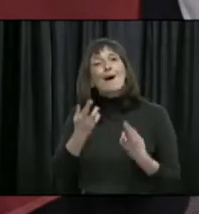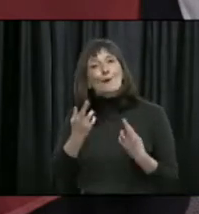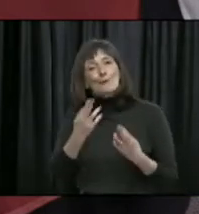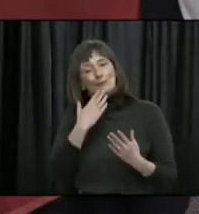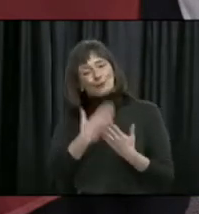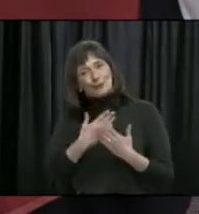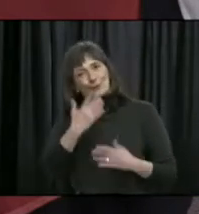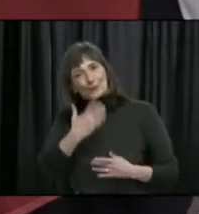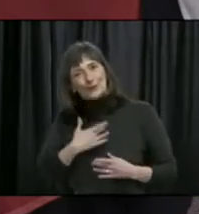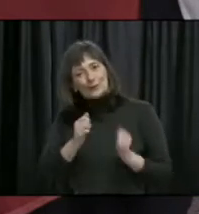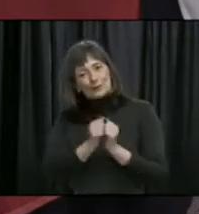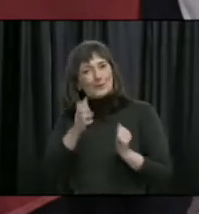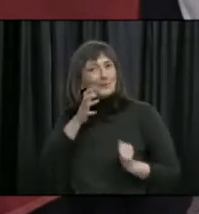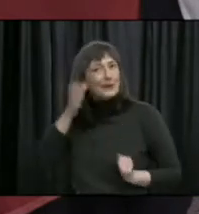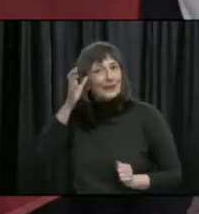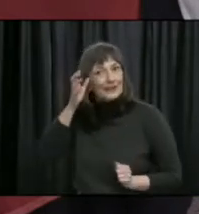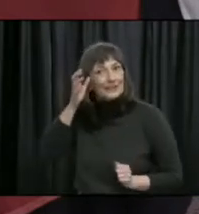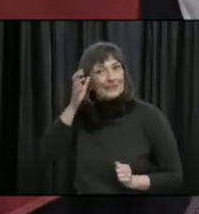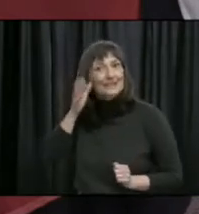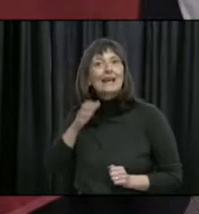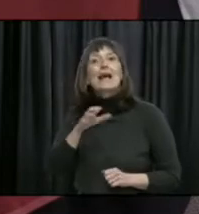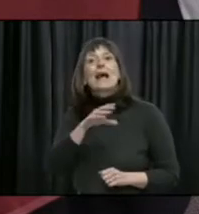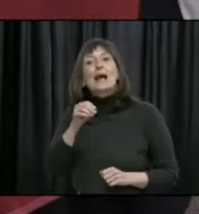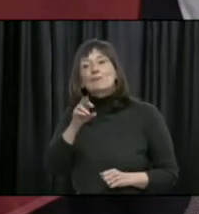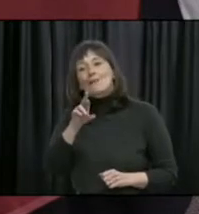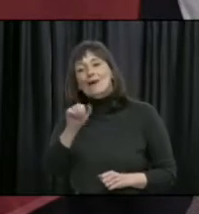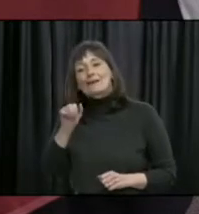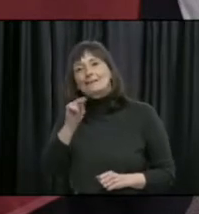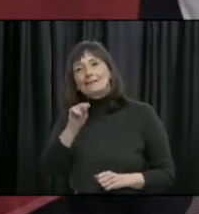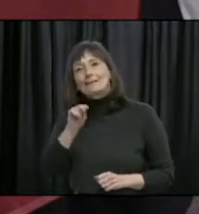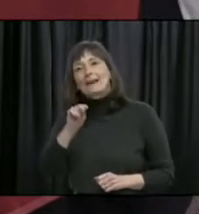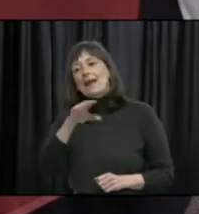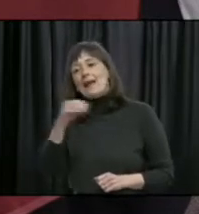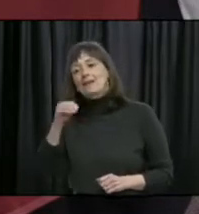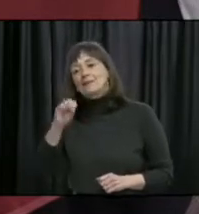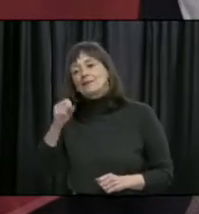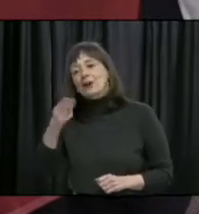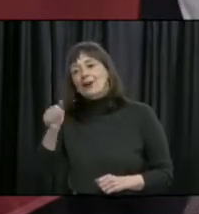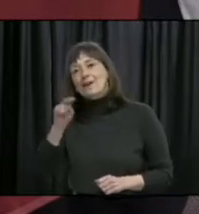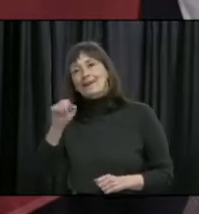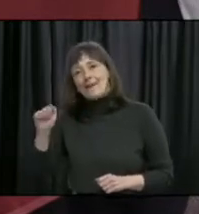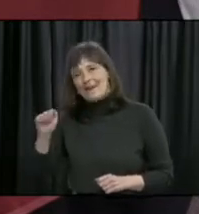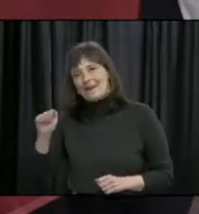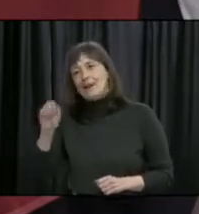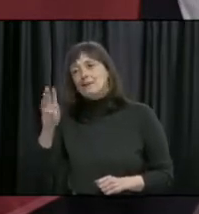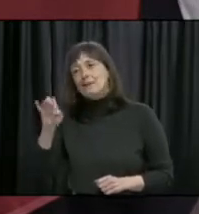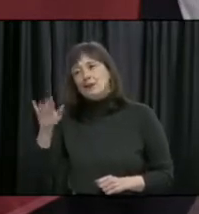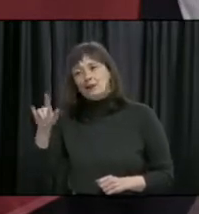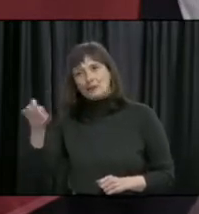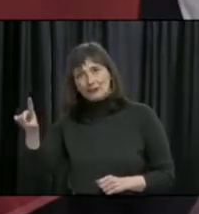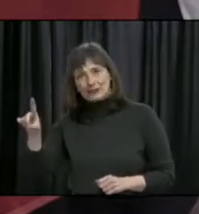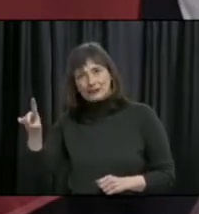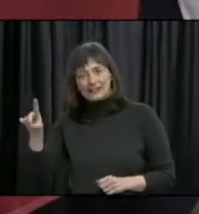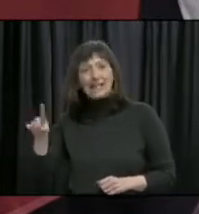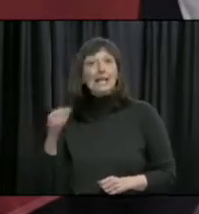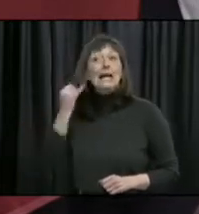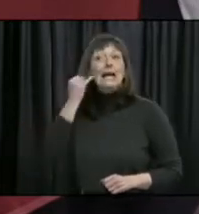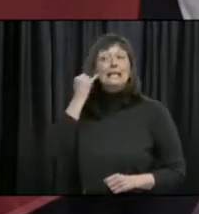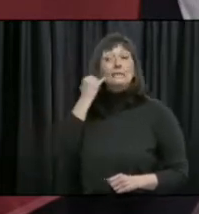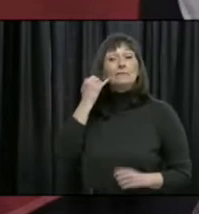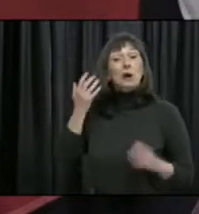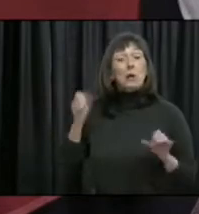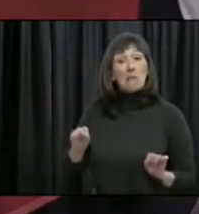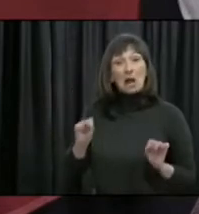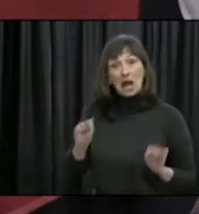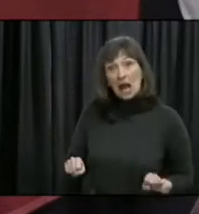one with your parents, Ryan and Shiloh Billard. And make sure, everyone, if you get a chance to tune in to FaceTime Live,